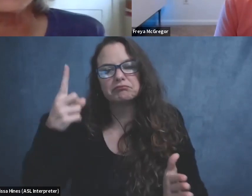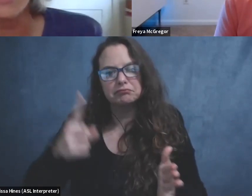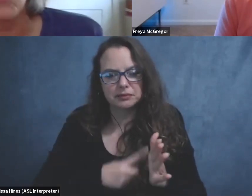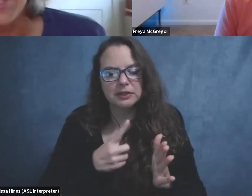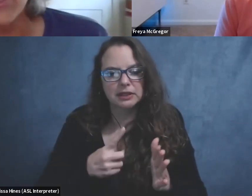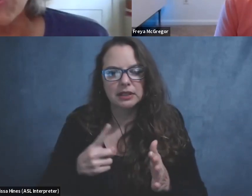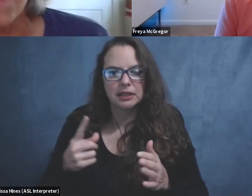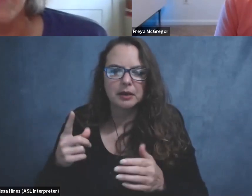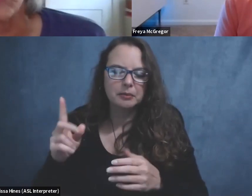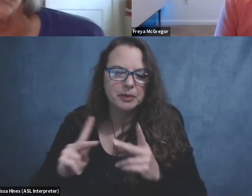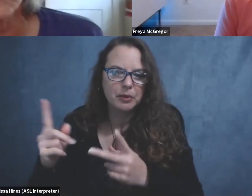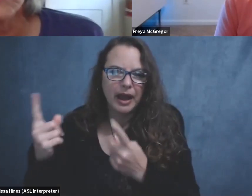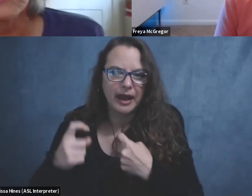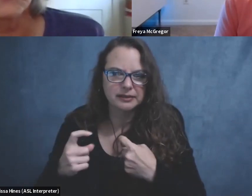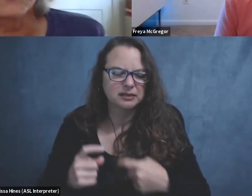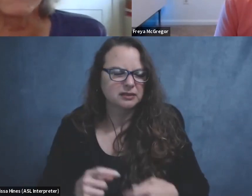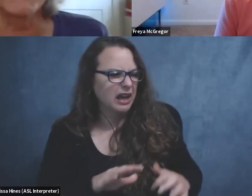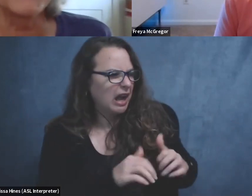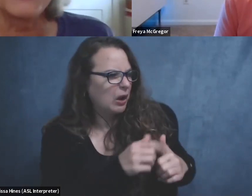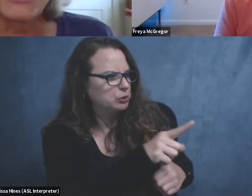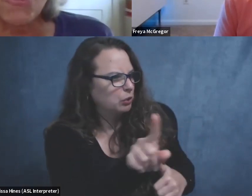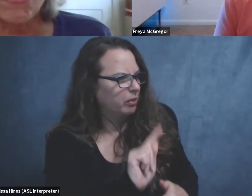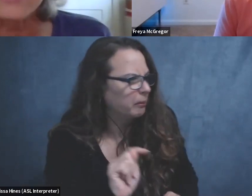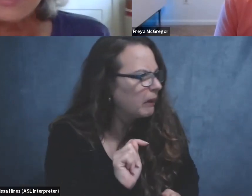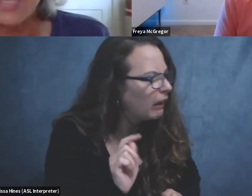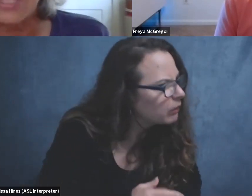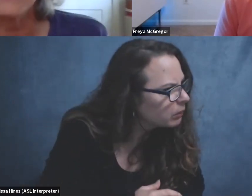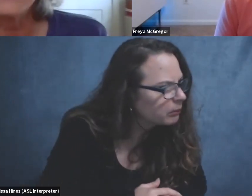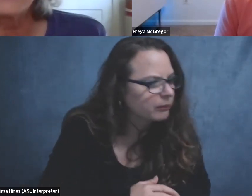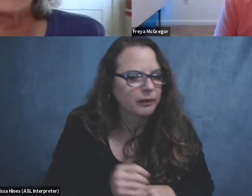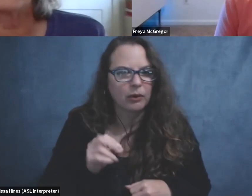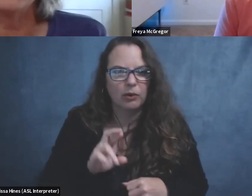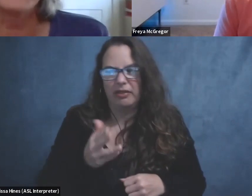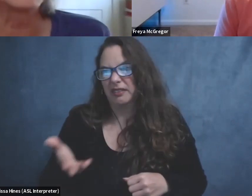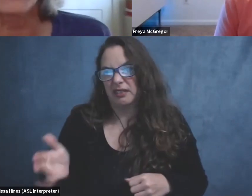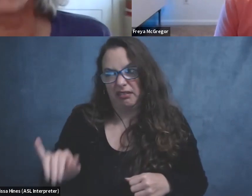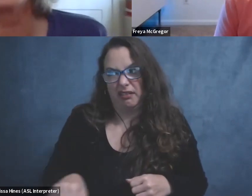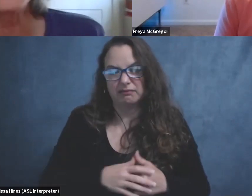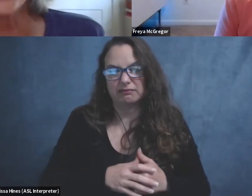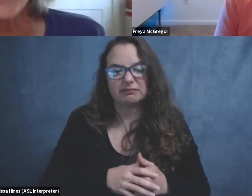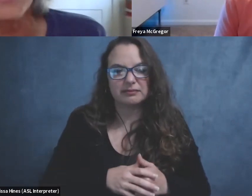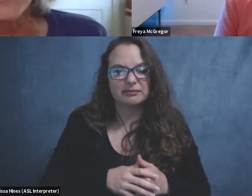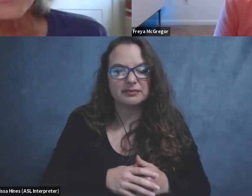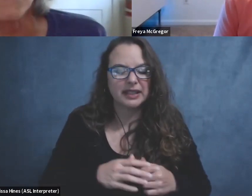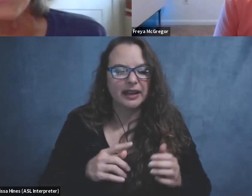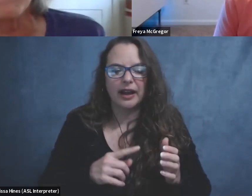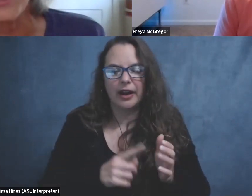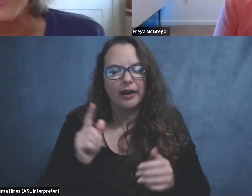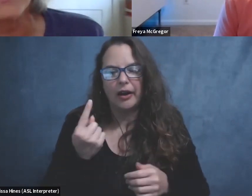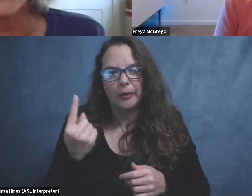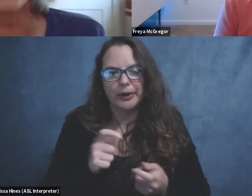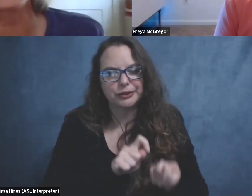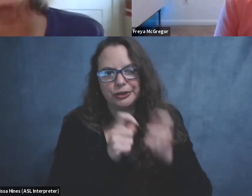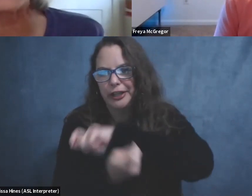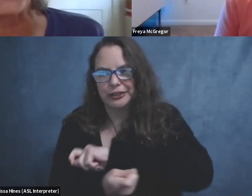questions like, well, how do you go to the bathroom or, you know, things like that. And then I always turn that into something